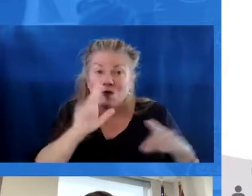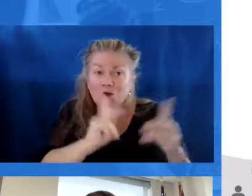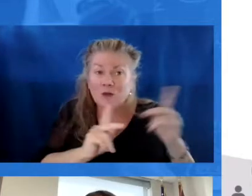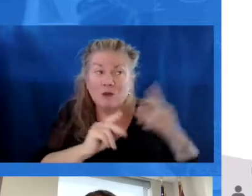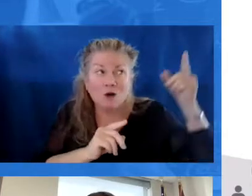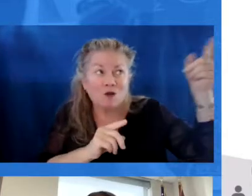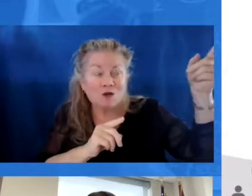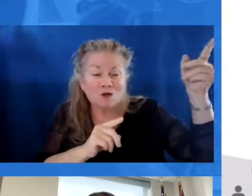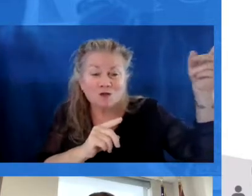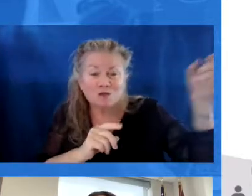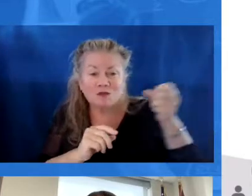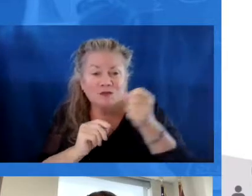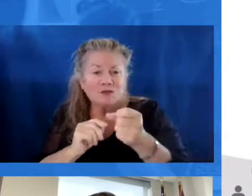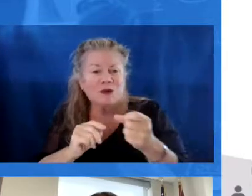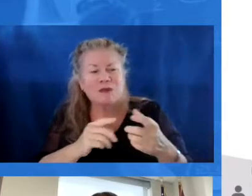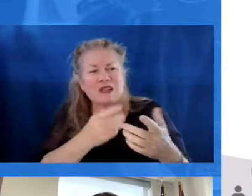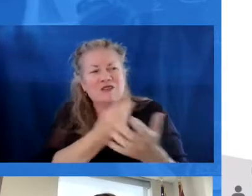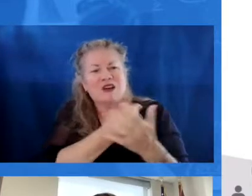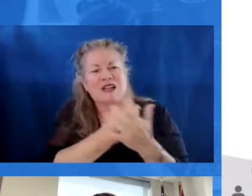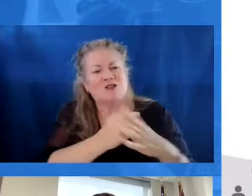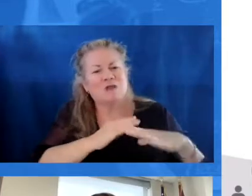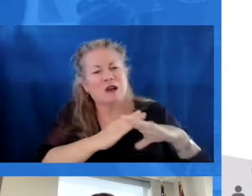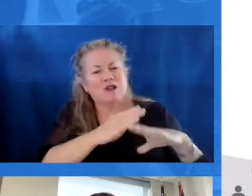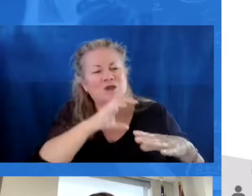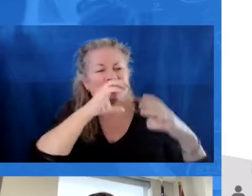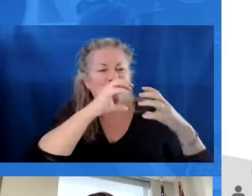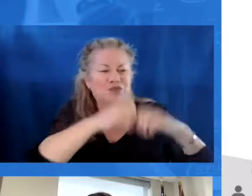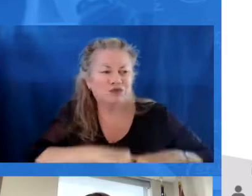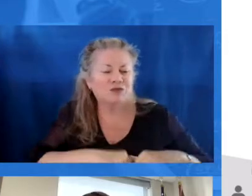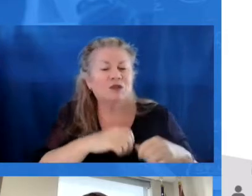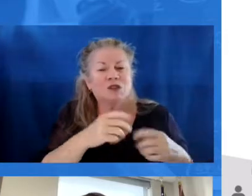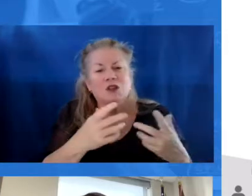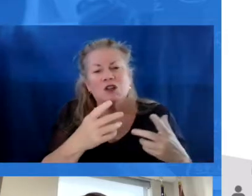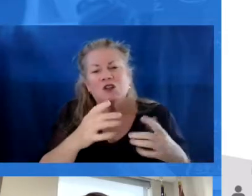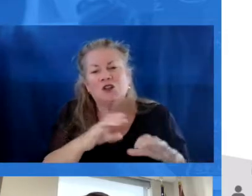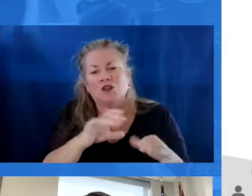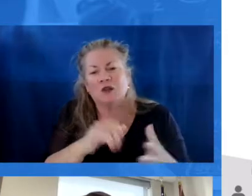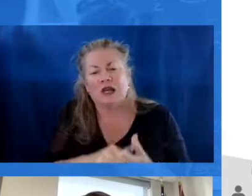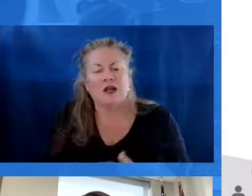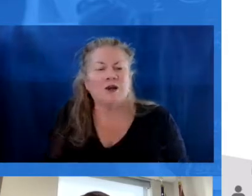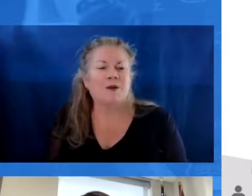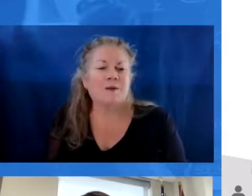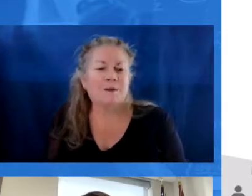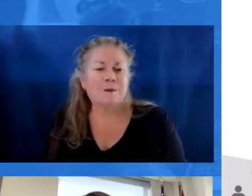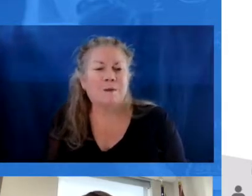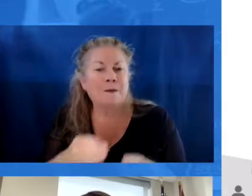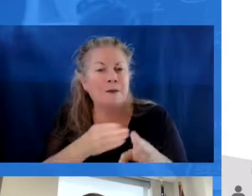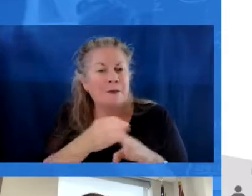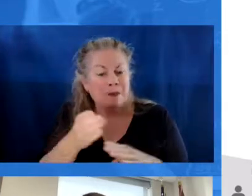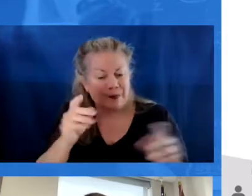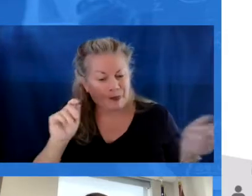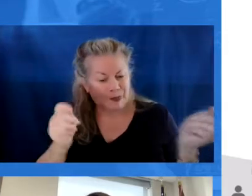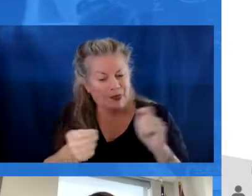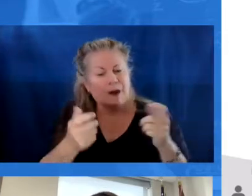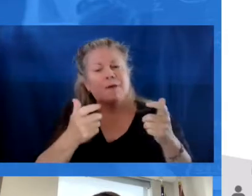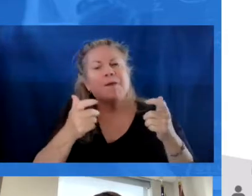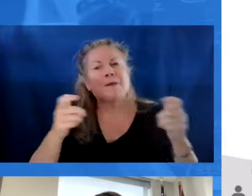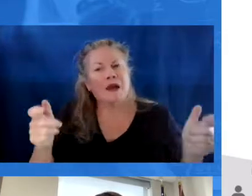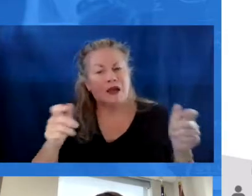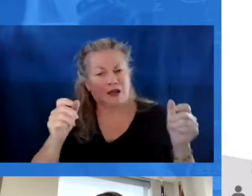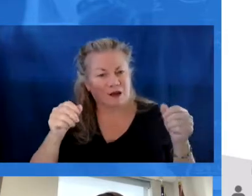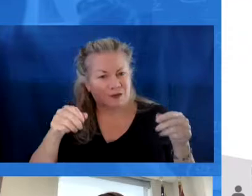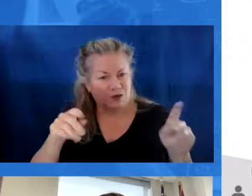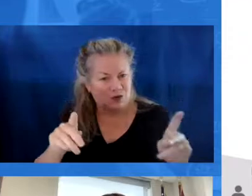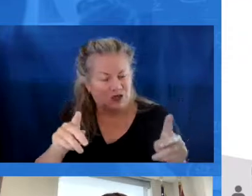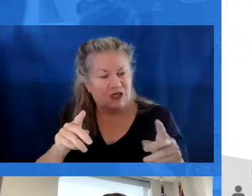wonderful people in our classrooms and we need to remove those financial barriers in order to in order to do so. And so career changers is one big